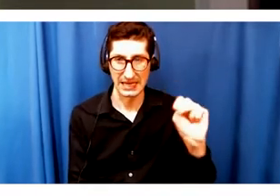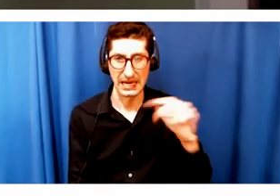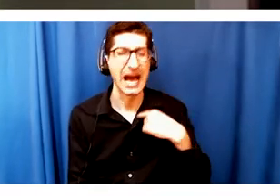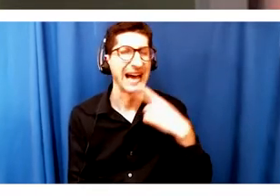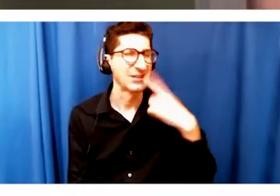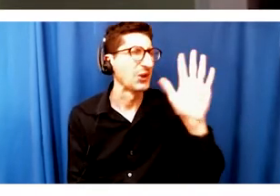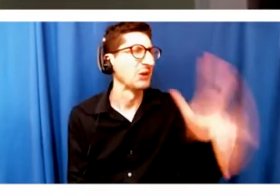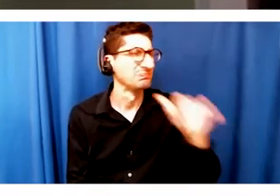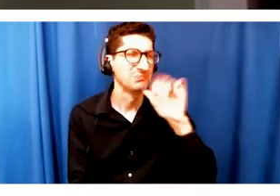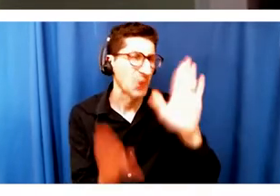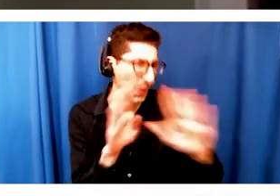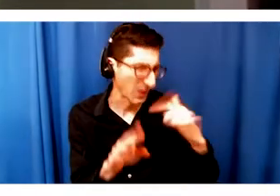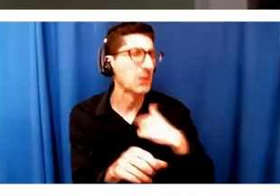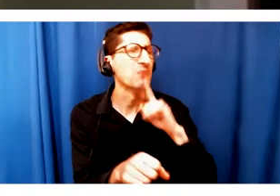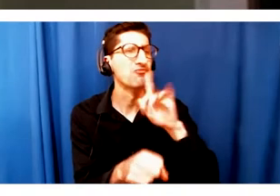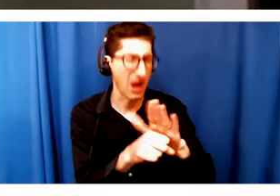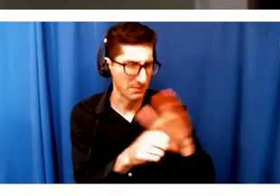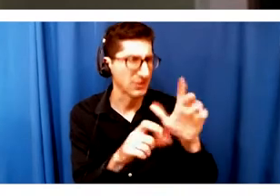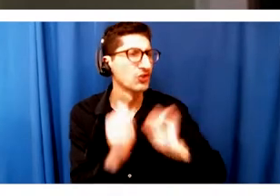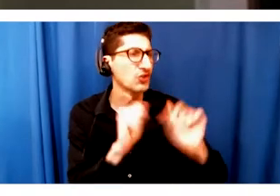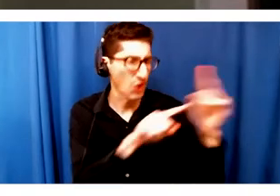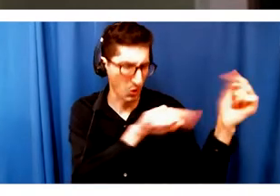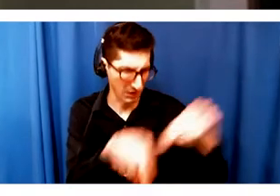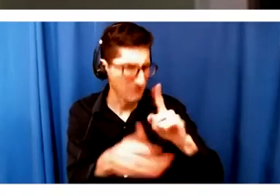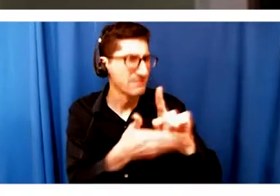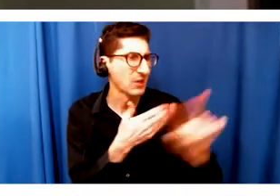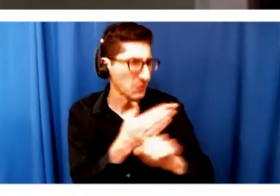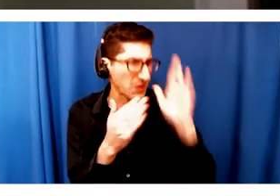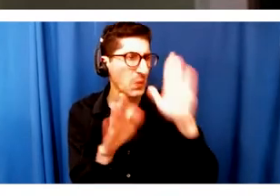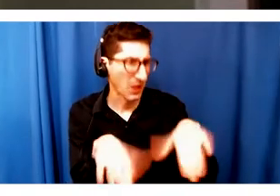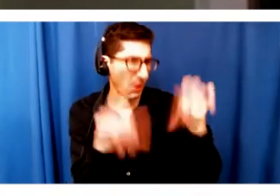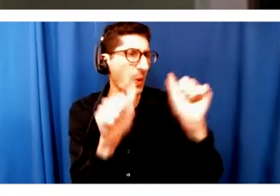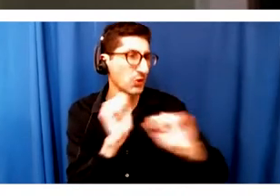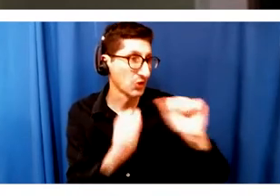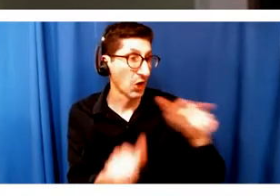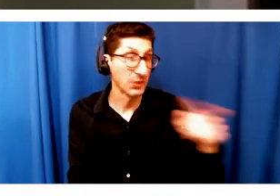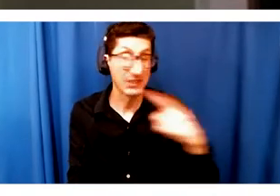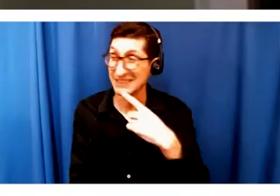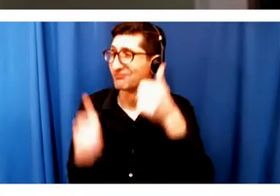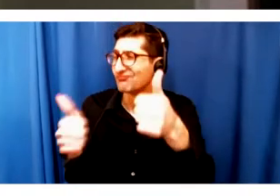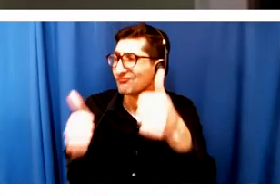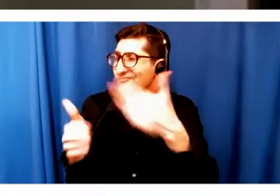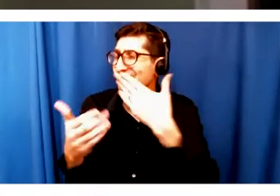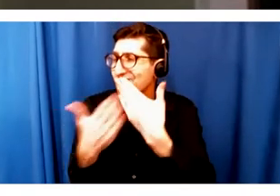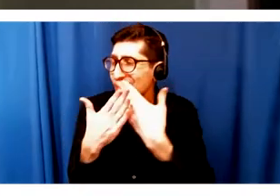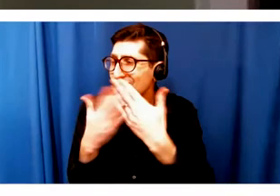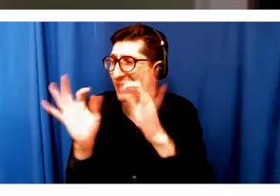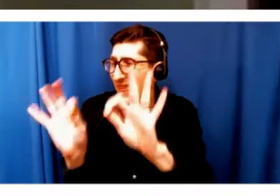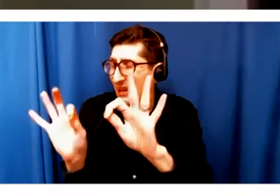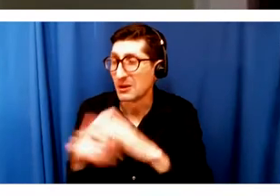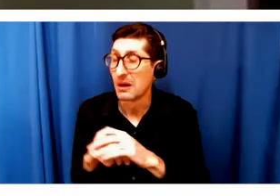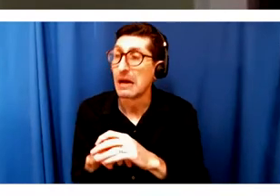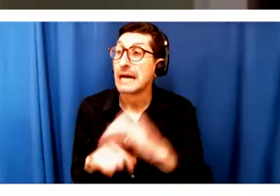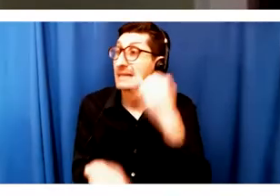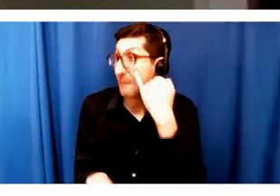committed to you. This show can come in next week. We're going to finish it. And she said, that's great. Thank you very much. And you know what? What if we didn't do the